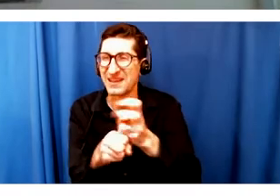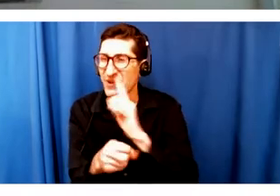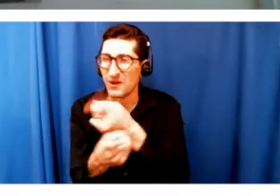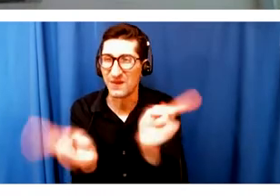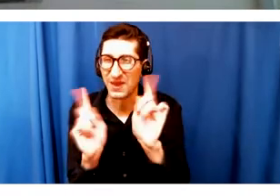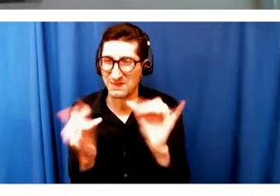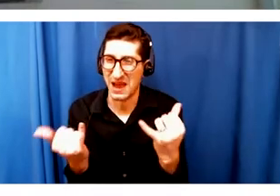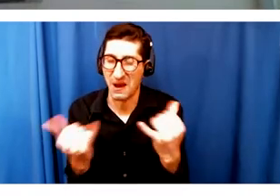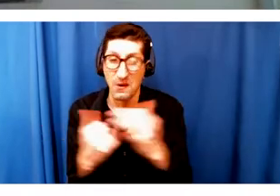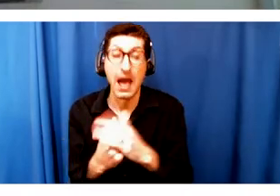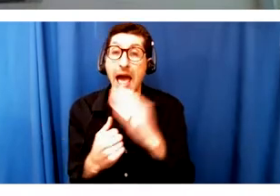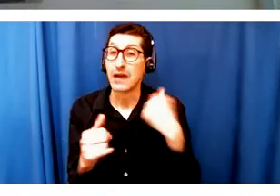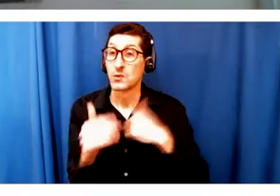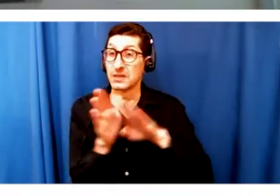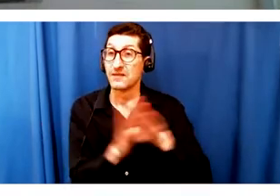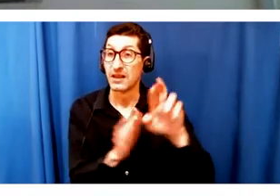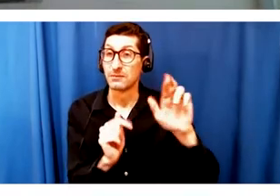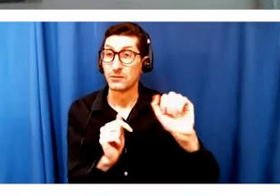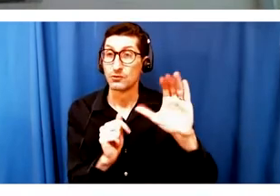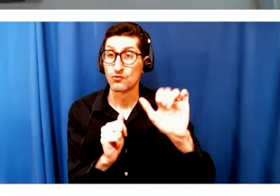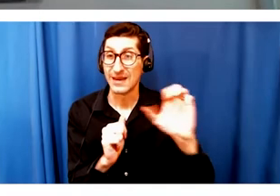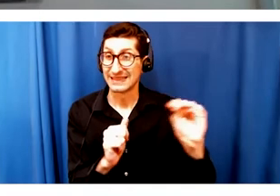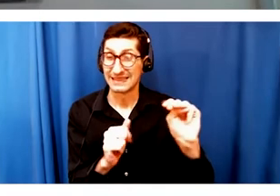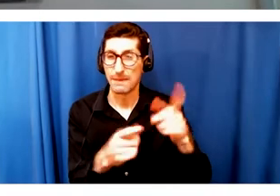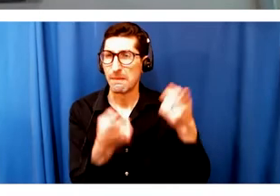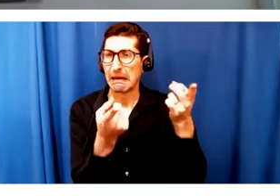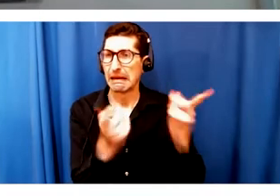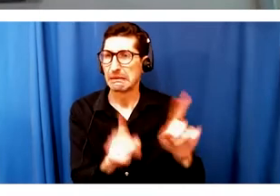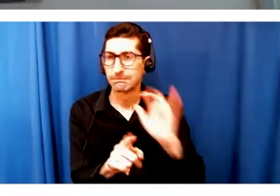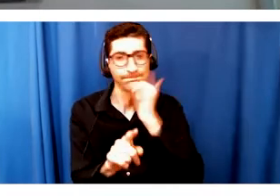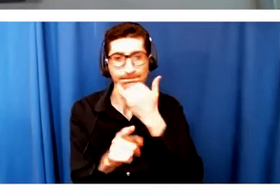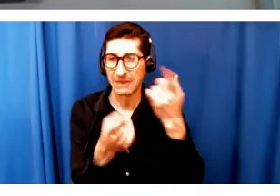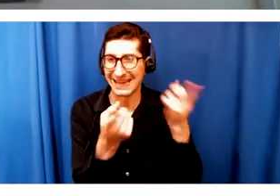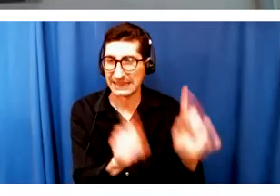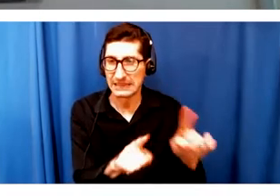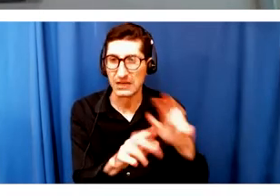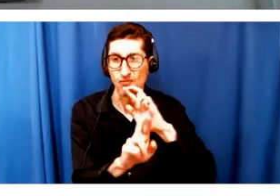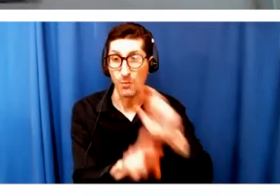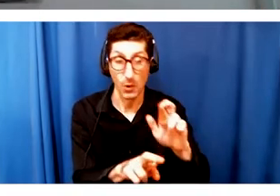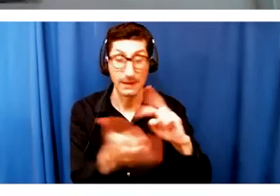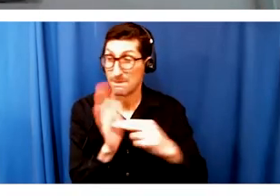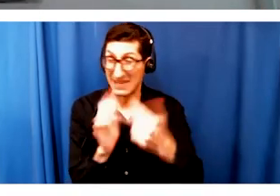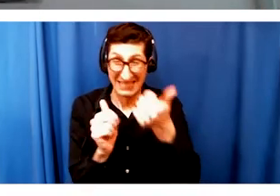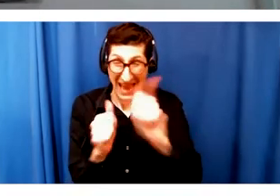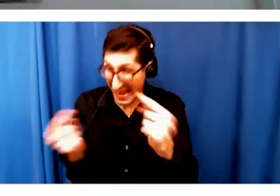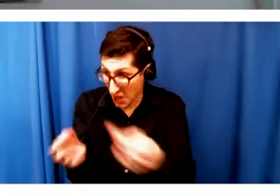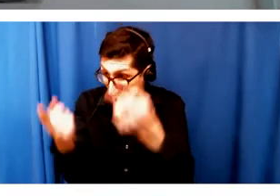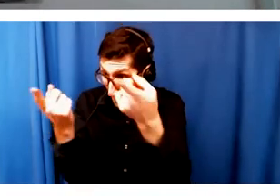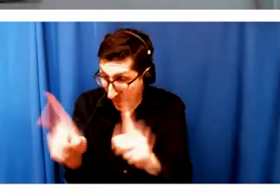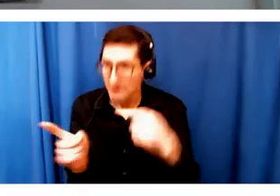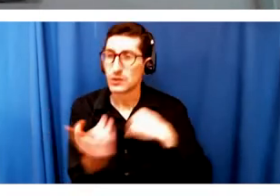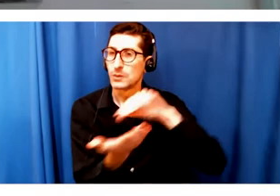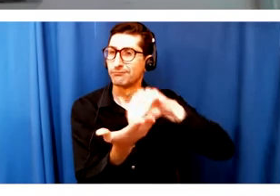racism incident report so that every moment of harm is documented. I want to be able to look at